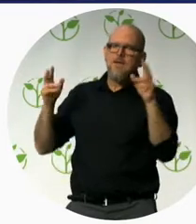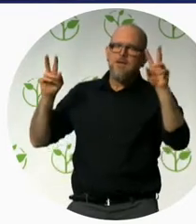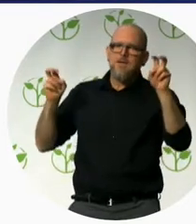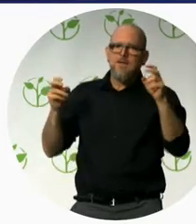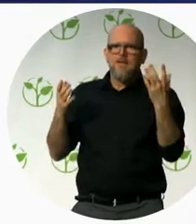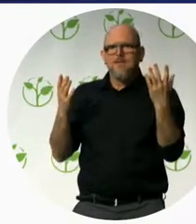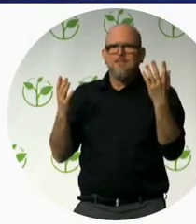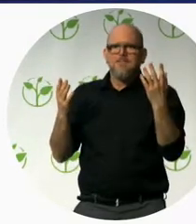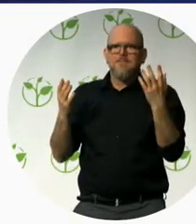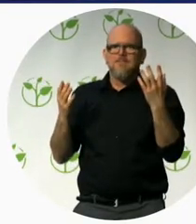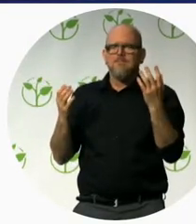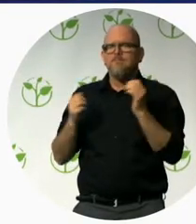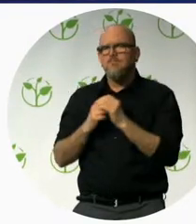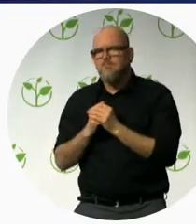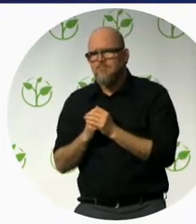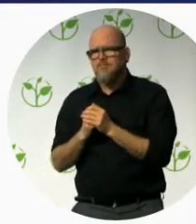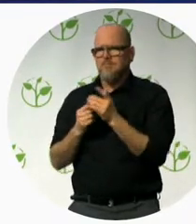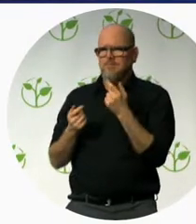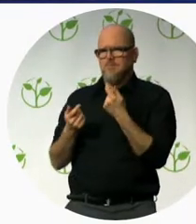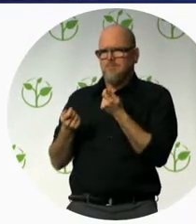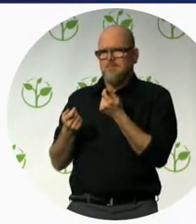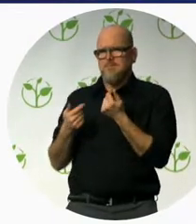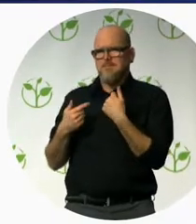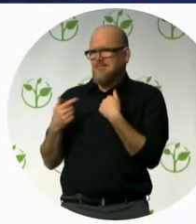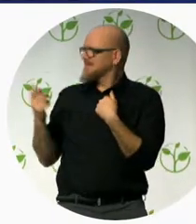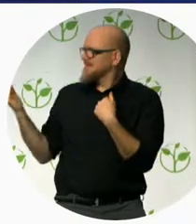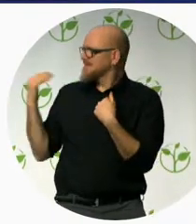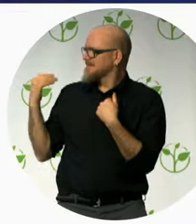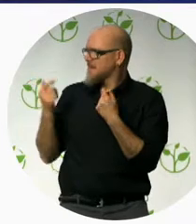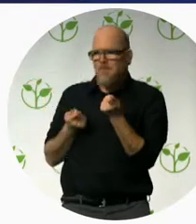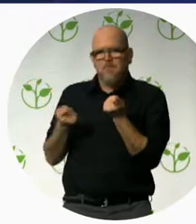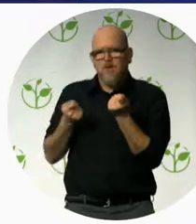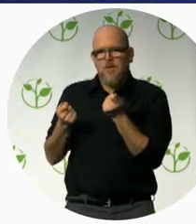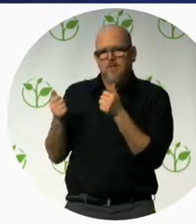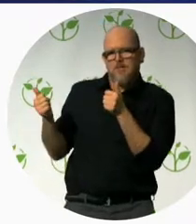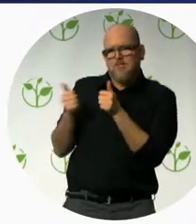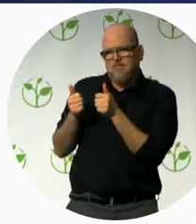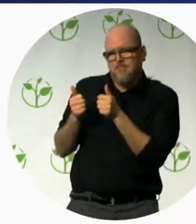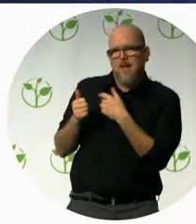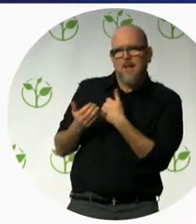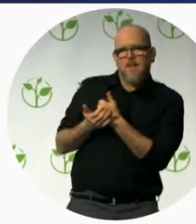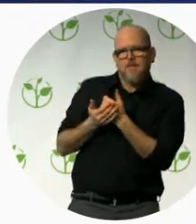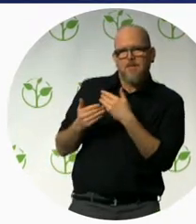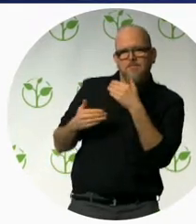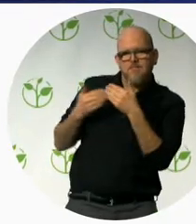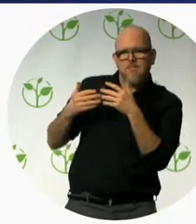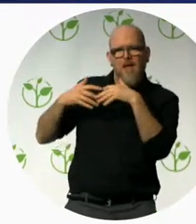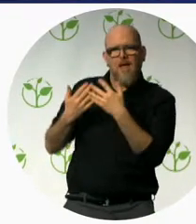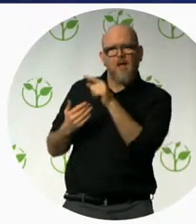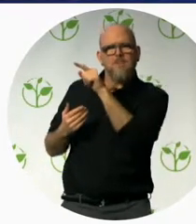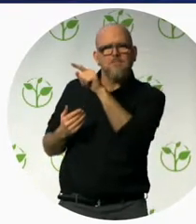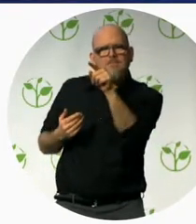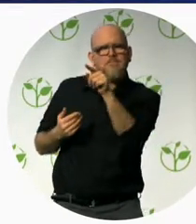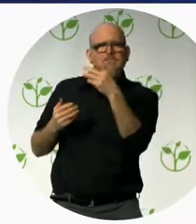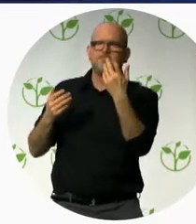session, in that he is a powerful representative of what it means to work for accessible tourism, he's working at the policy level,